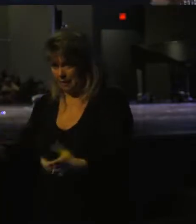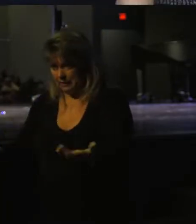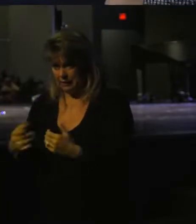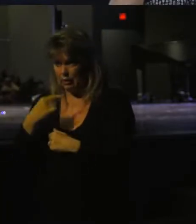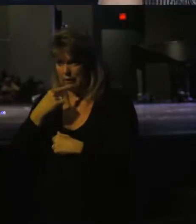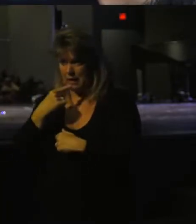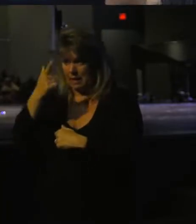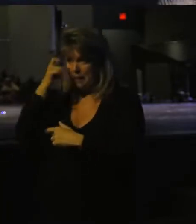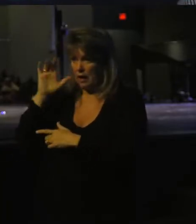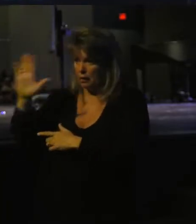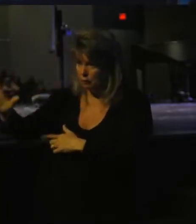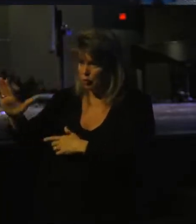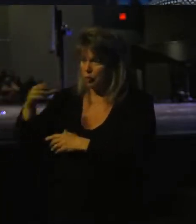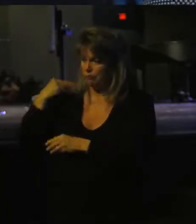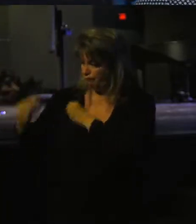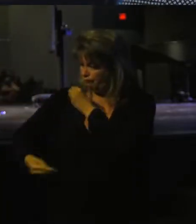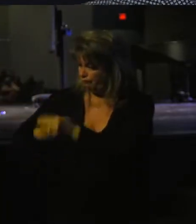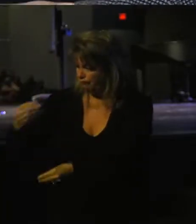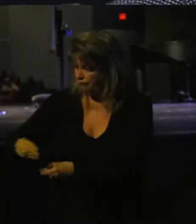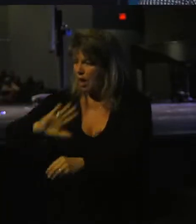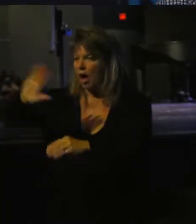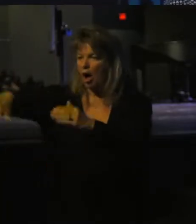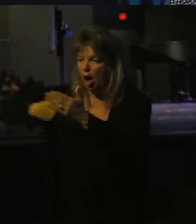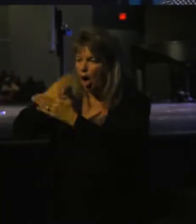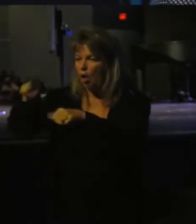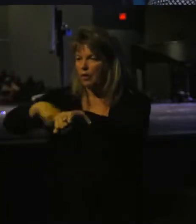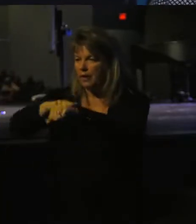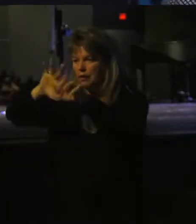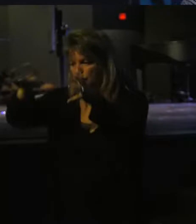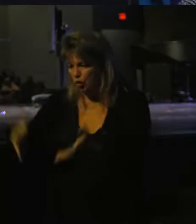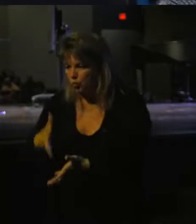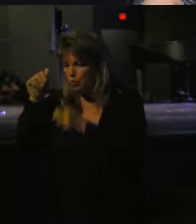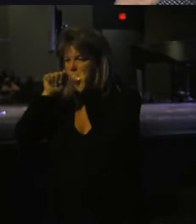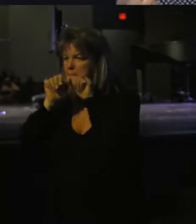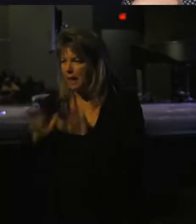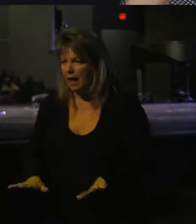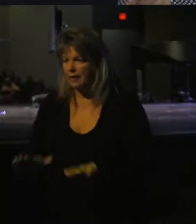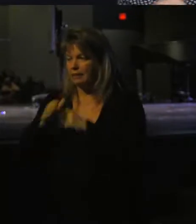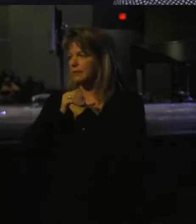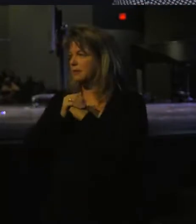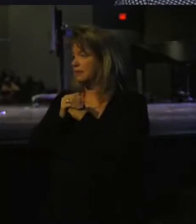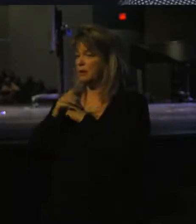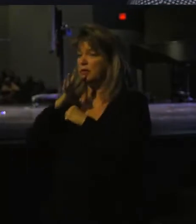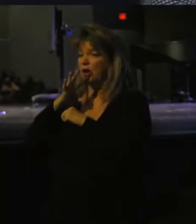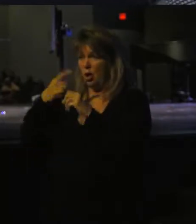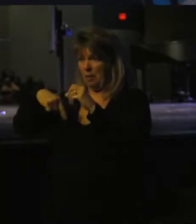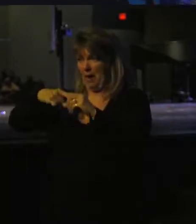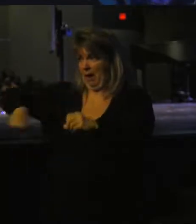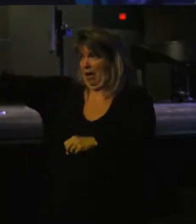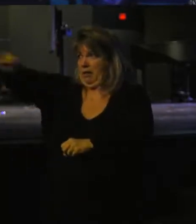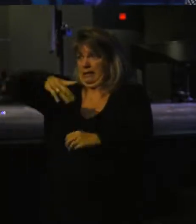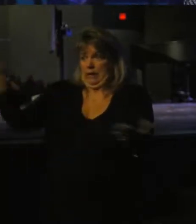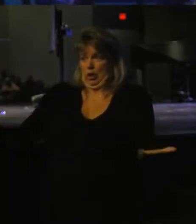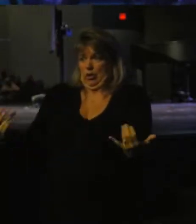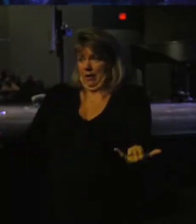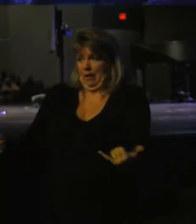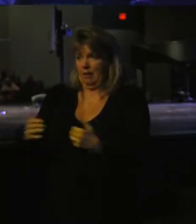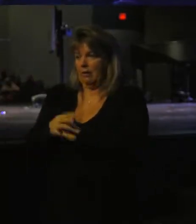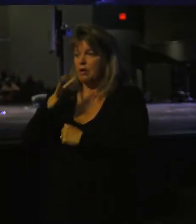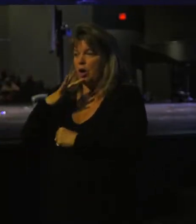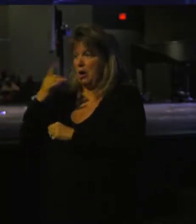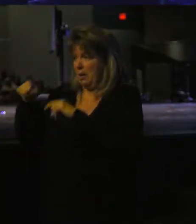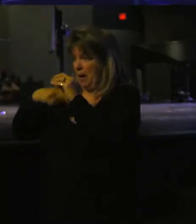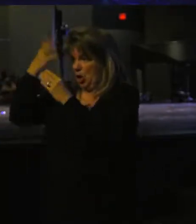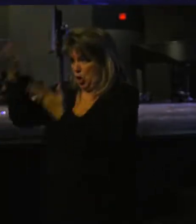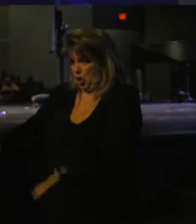says, and because of your offspring, all the nations of the earth will be blessed. That's talking about us. That's talking about